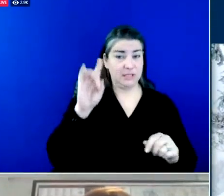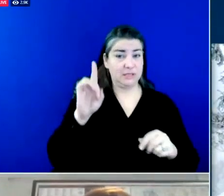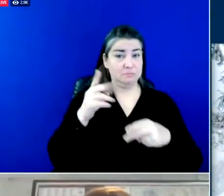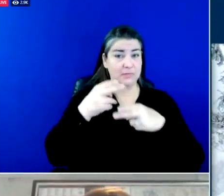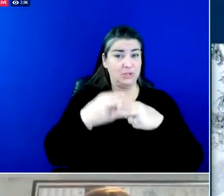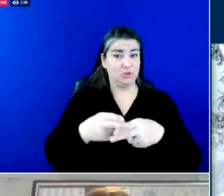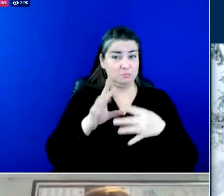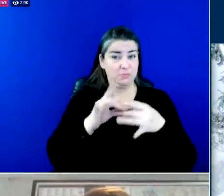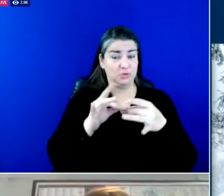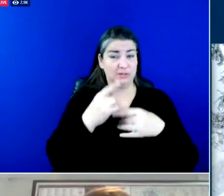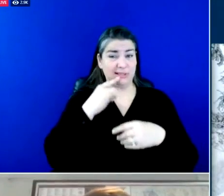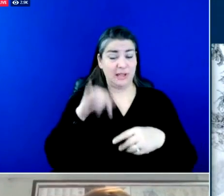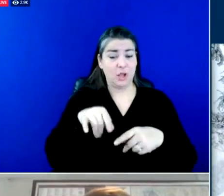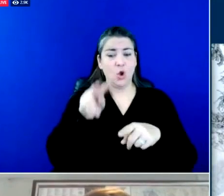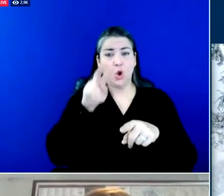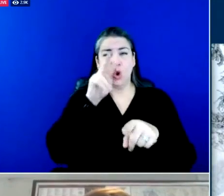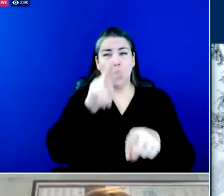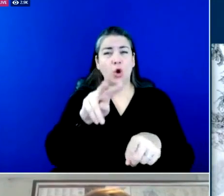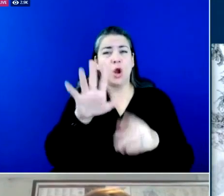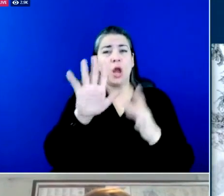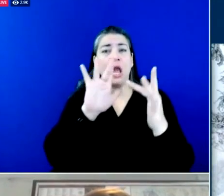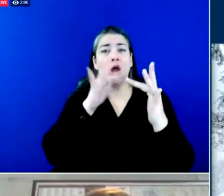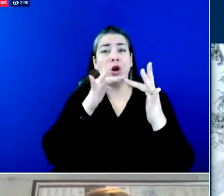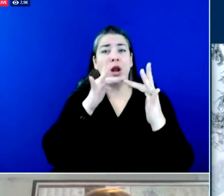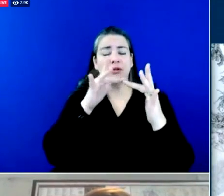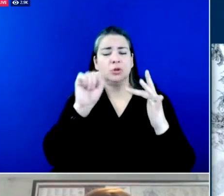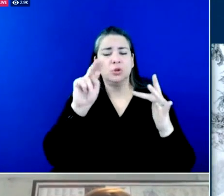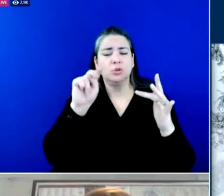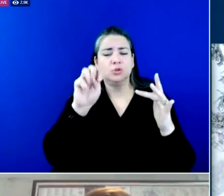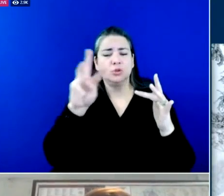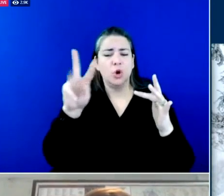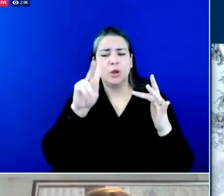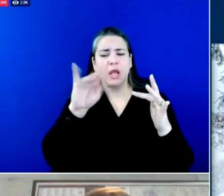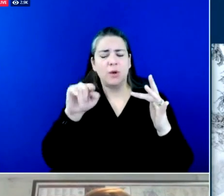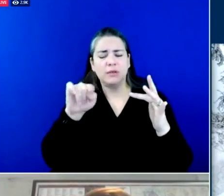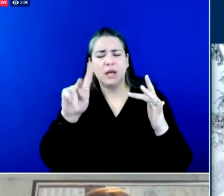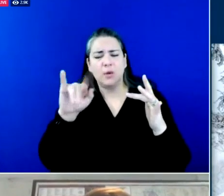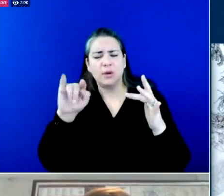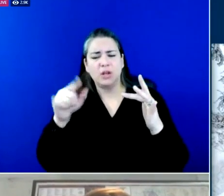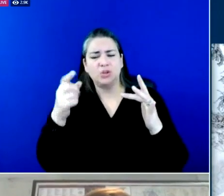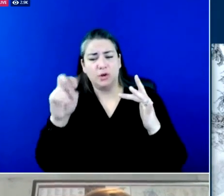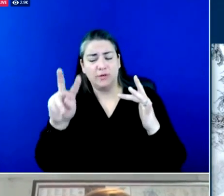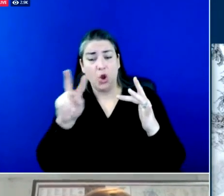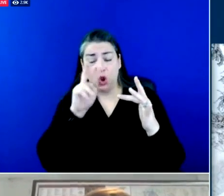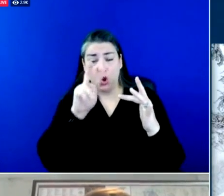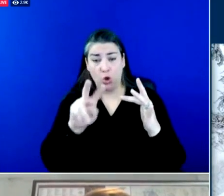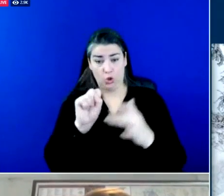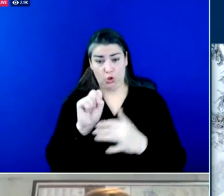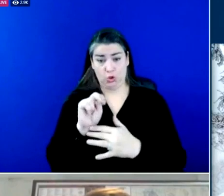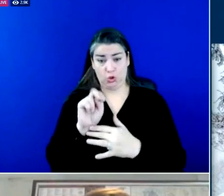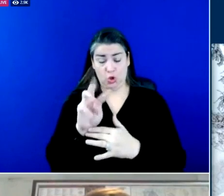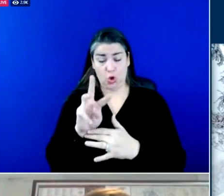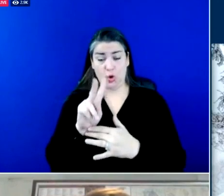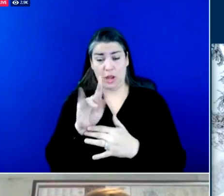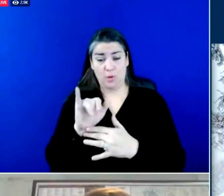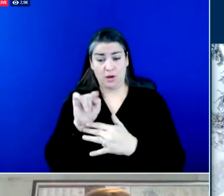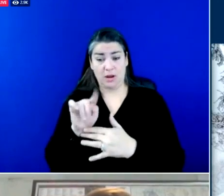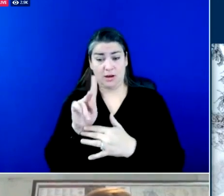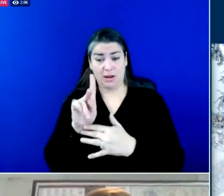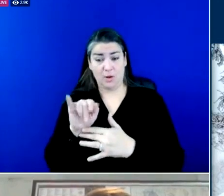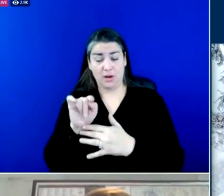snowky.ky.gov again that's snowky.ky.gov